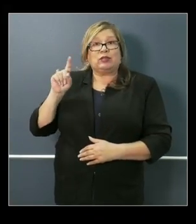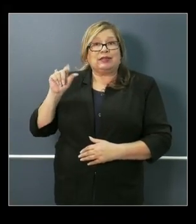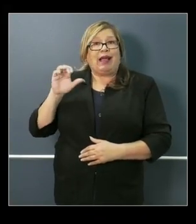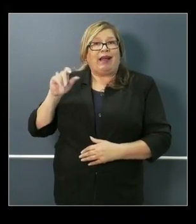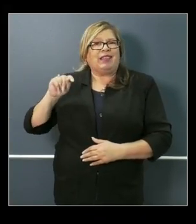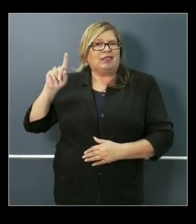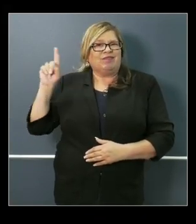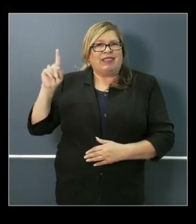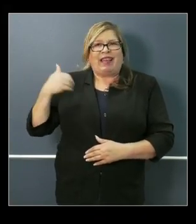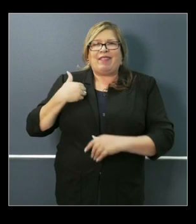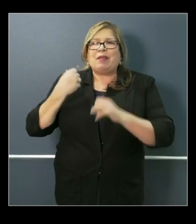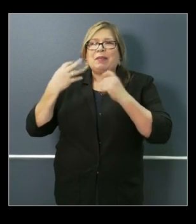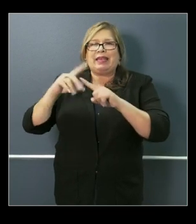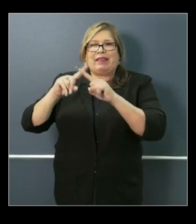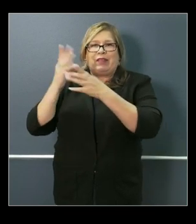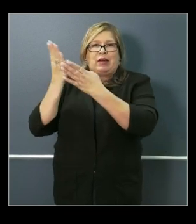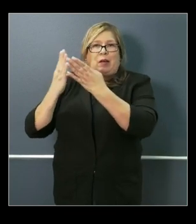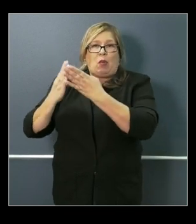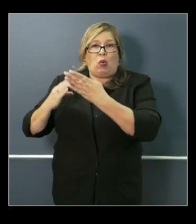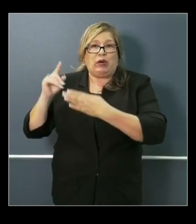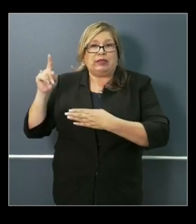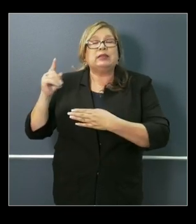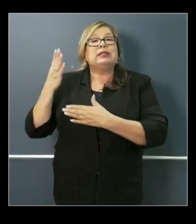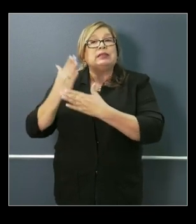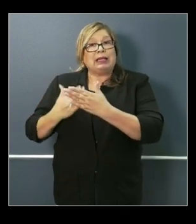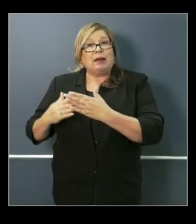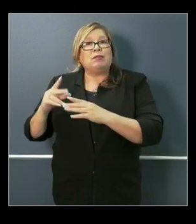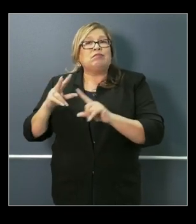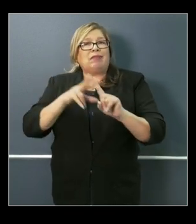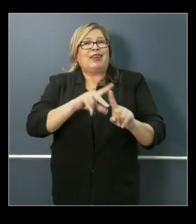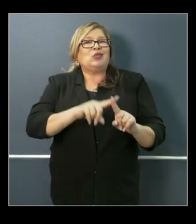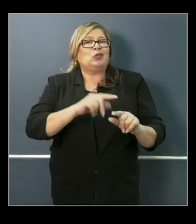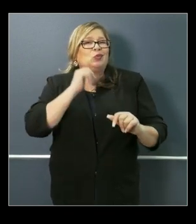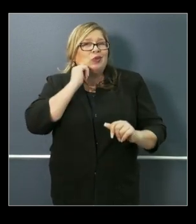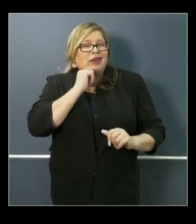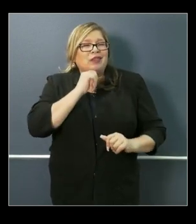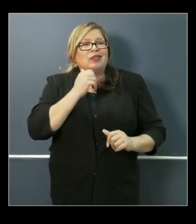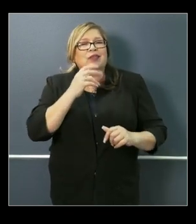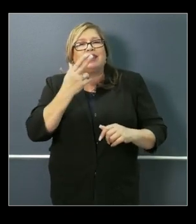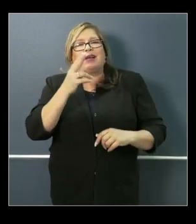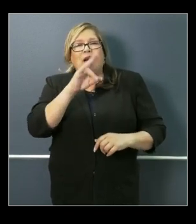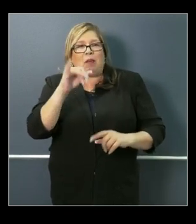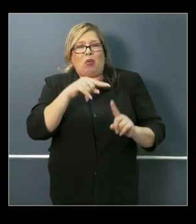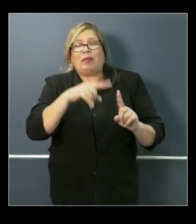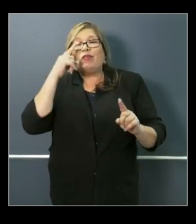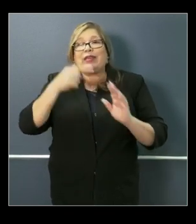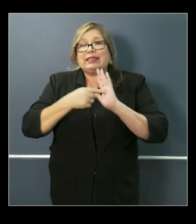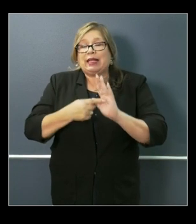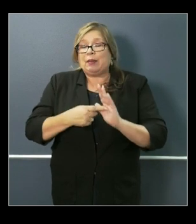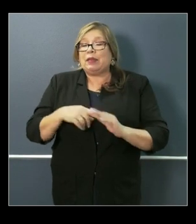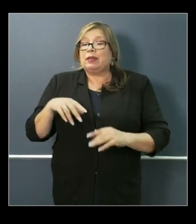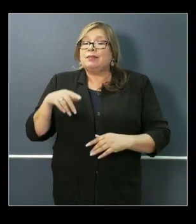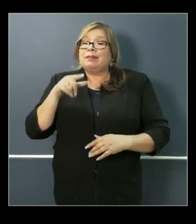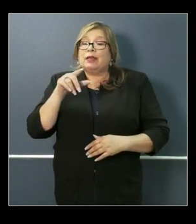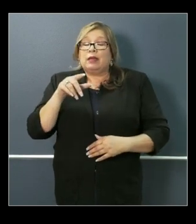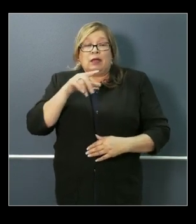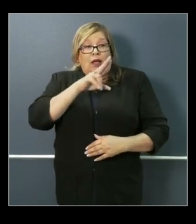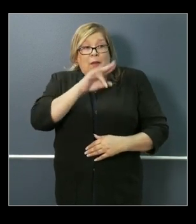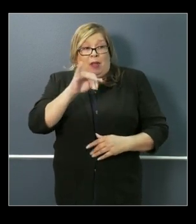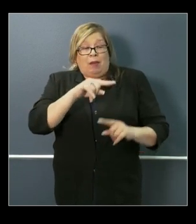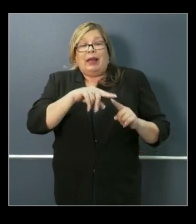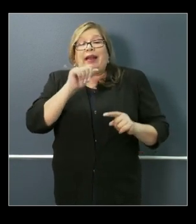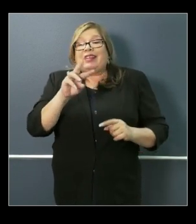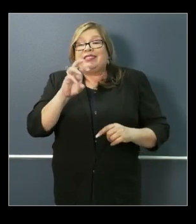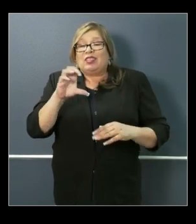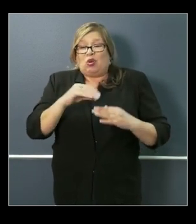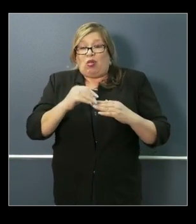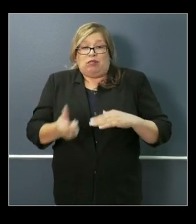clear, some of them do apply to traditional unemployment insurance, right? There's the $600 a week for up to four months